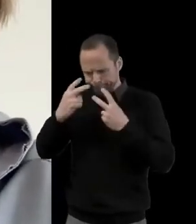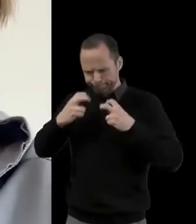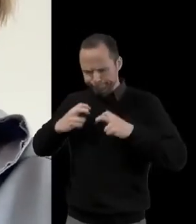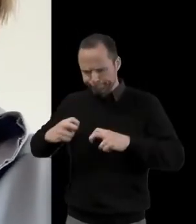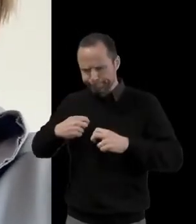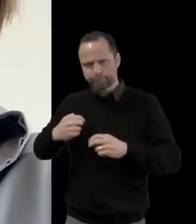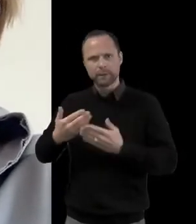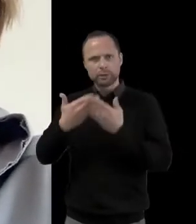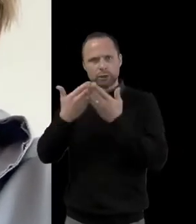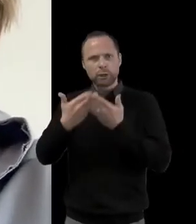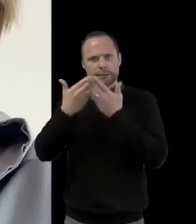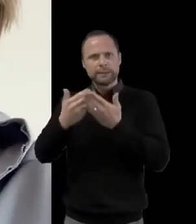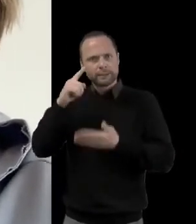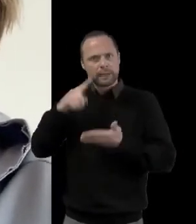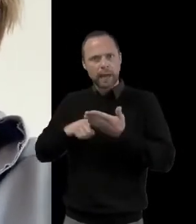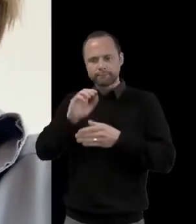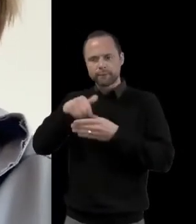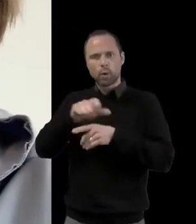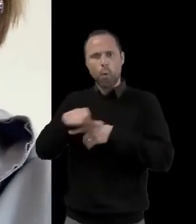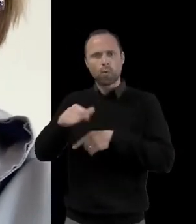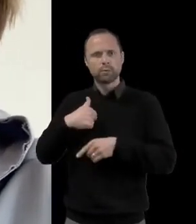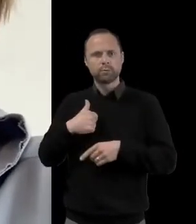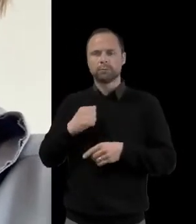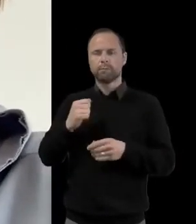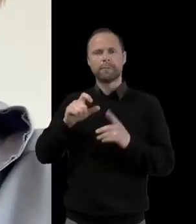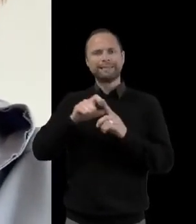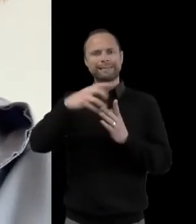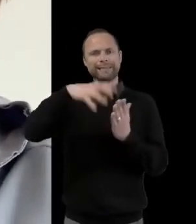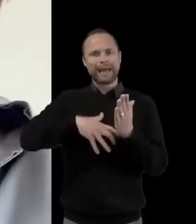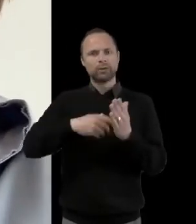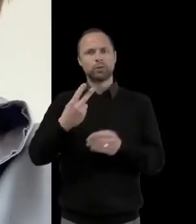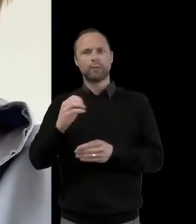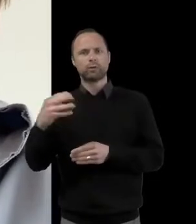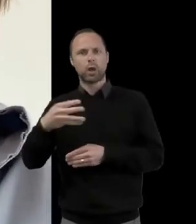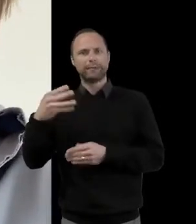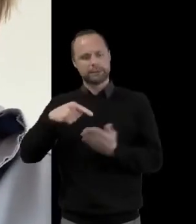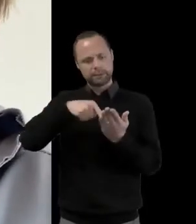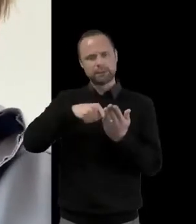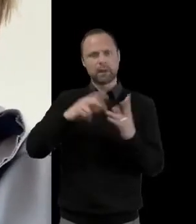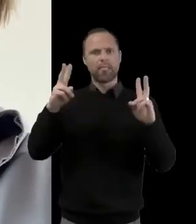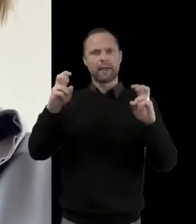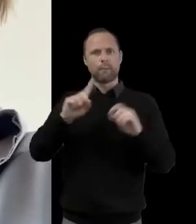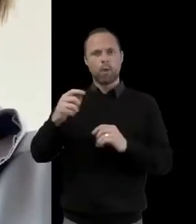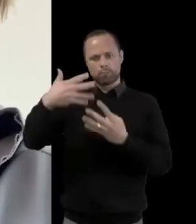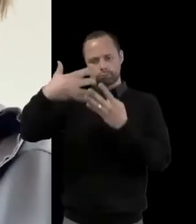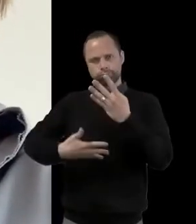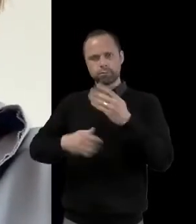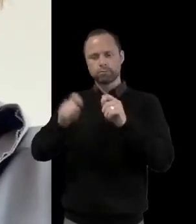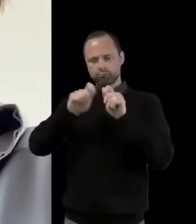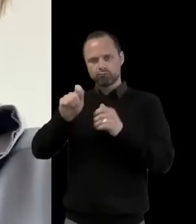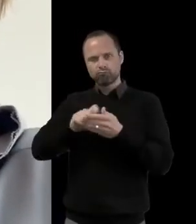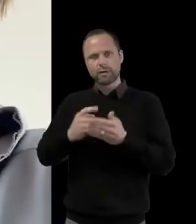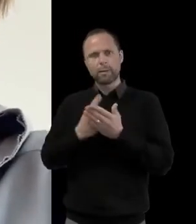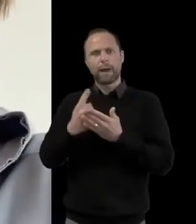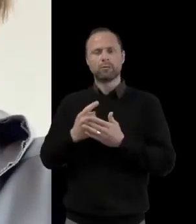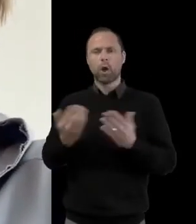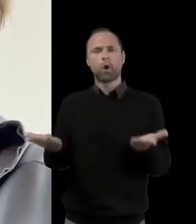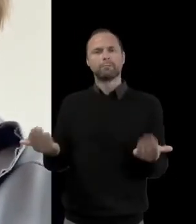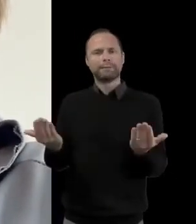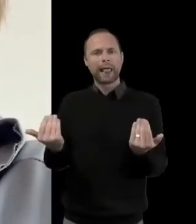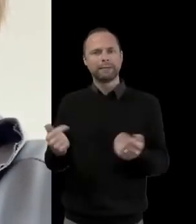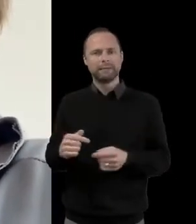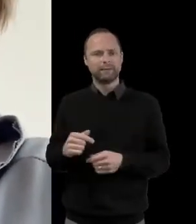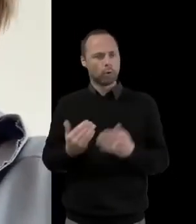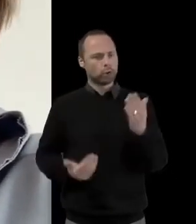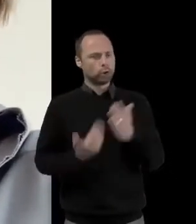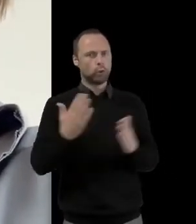study and my dissertation in 2019 focused on hospitality within new housing,